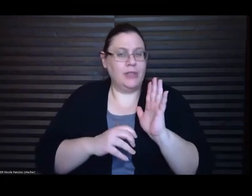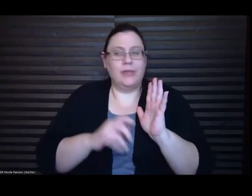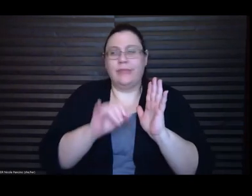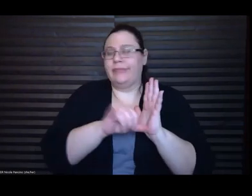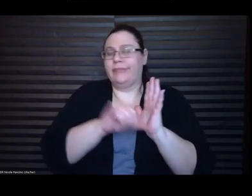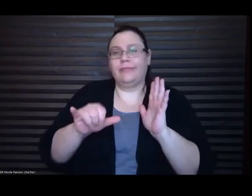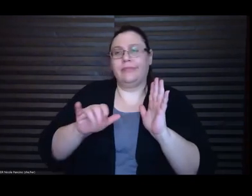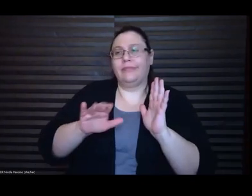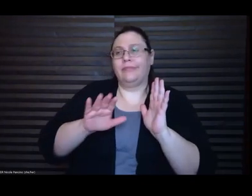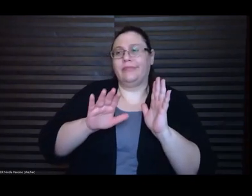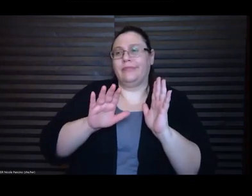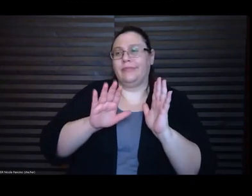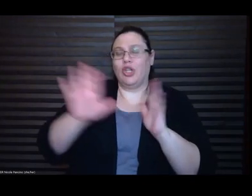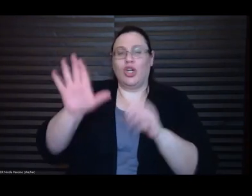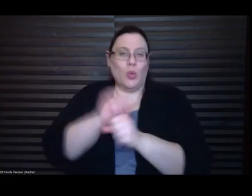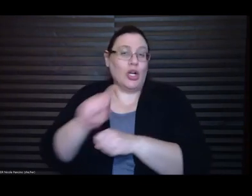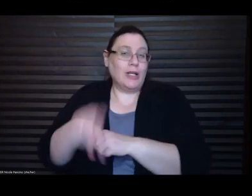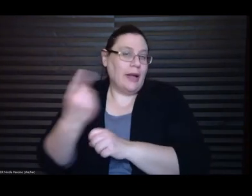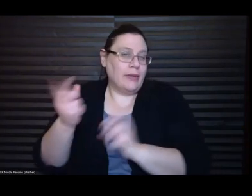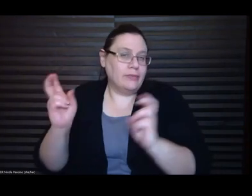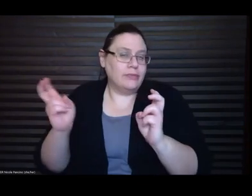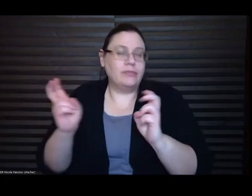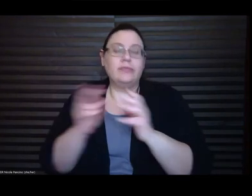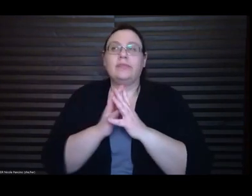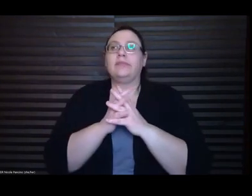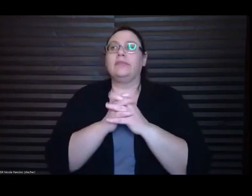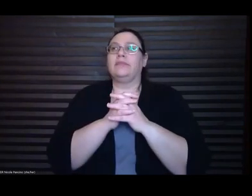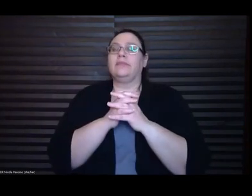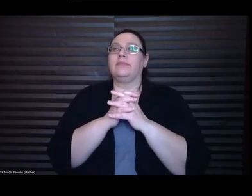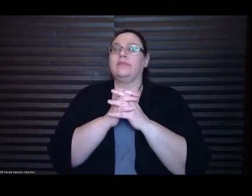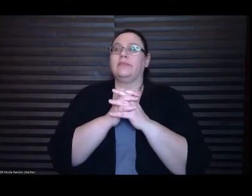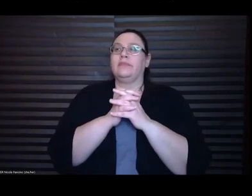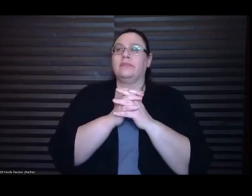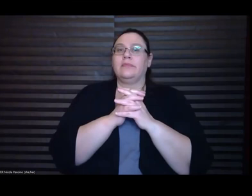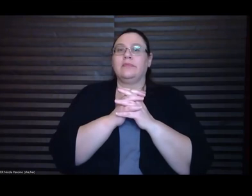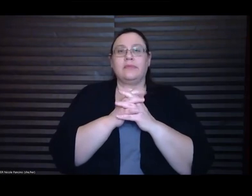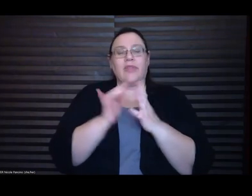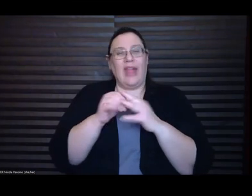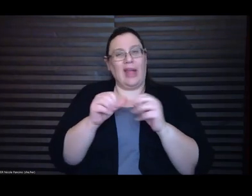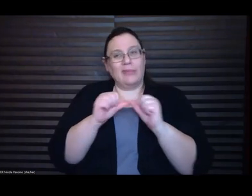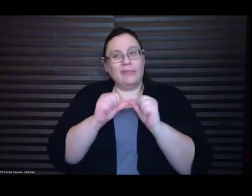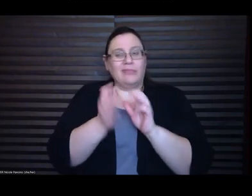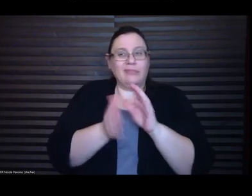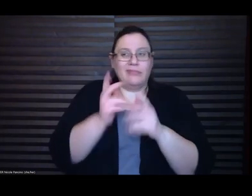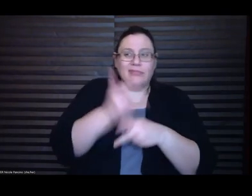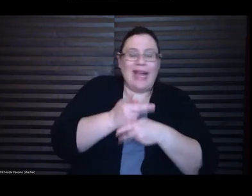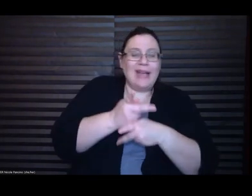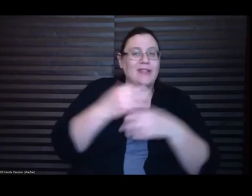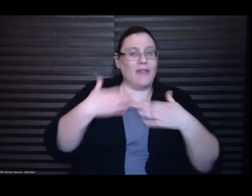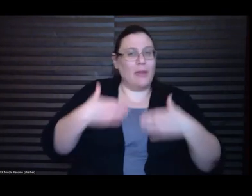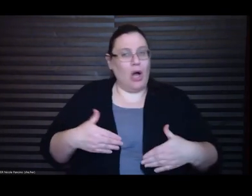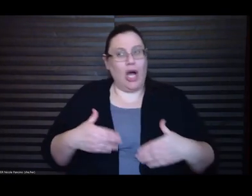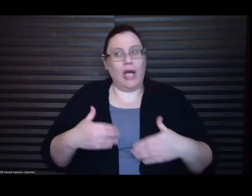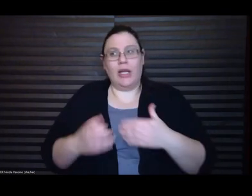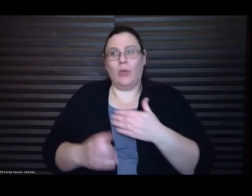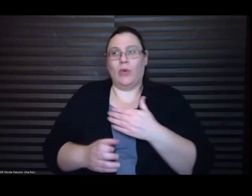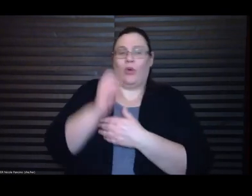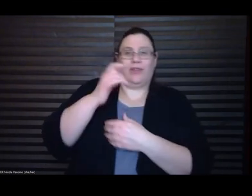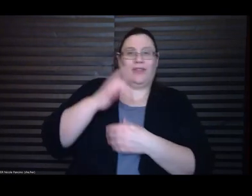That maintenance of the body that I think we're made to feel is private or made to feel is disgusting,